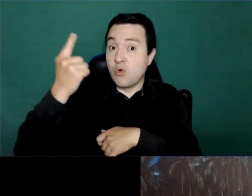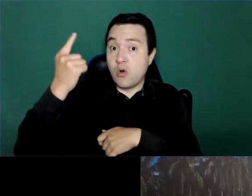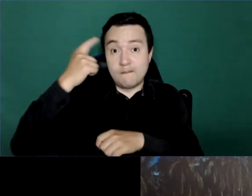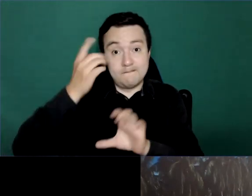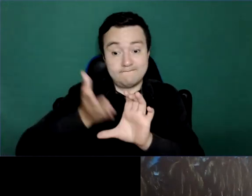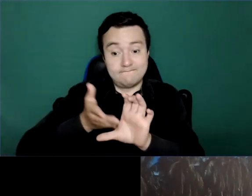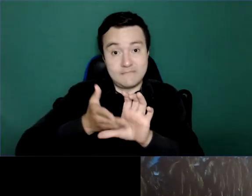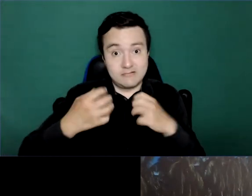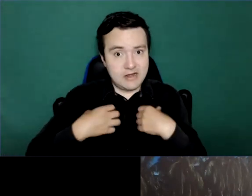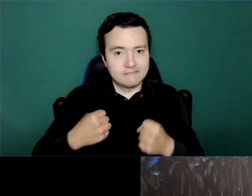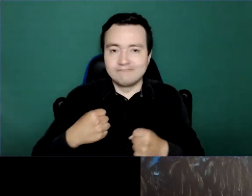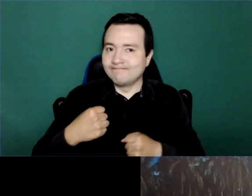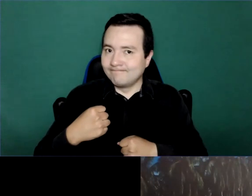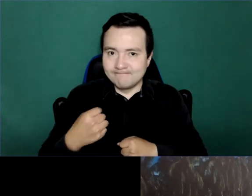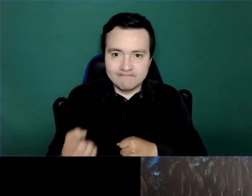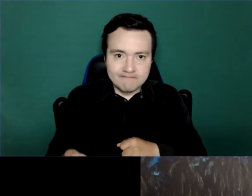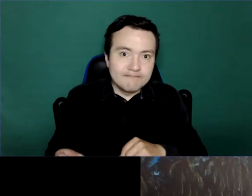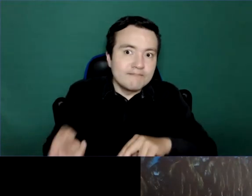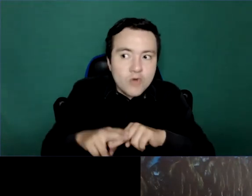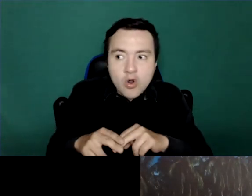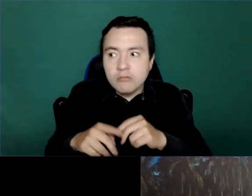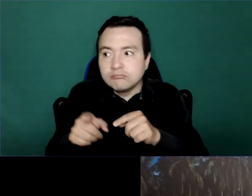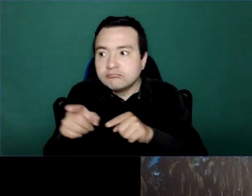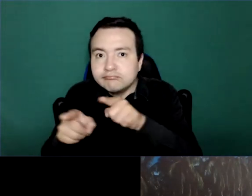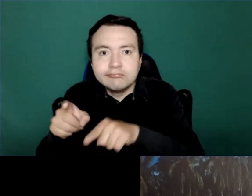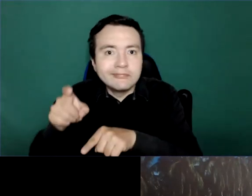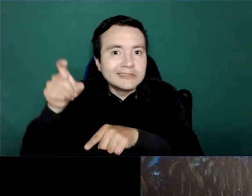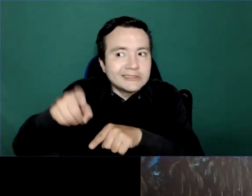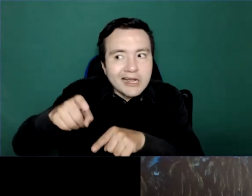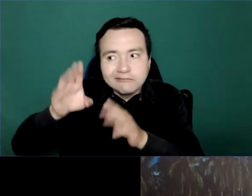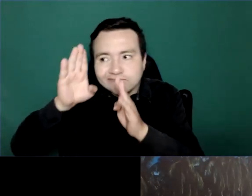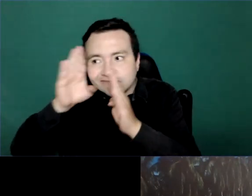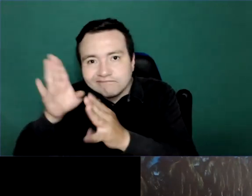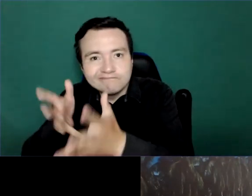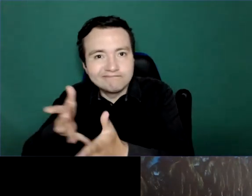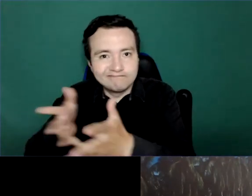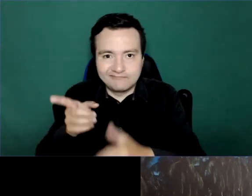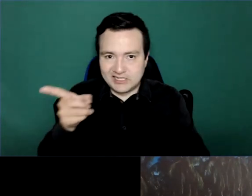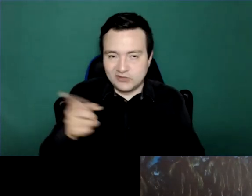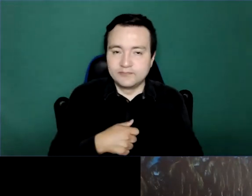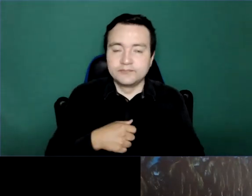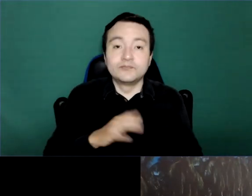of other needs that these populations will have. The Minister of Health met